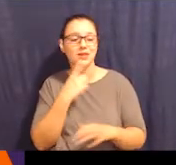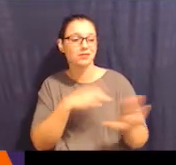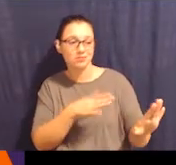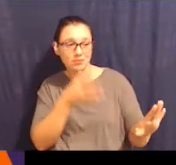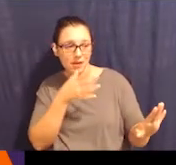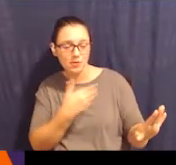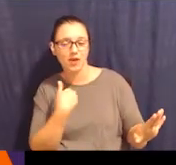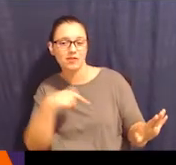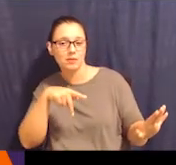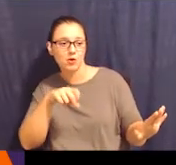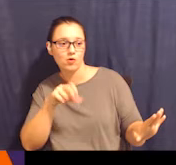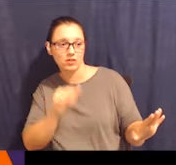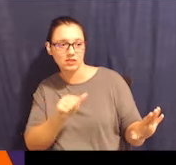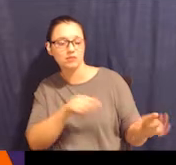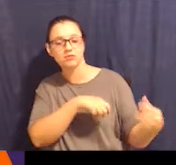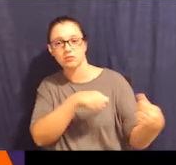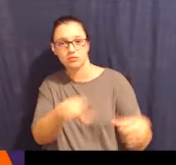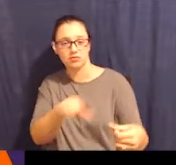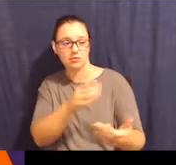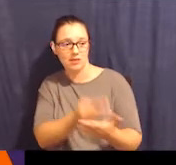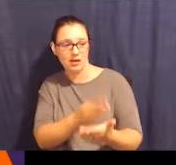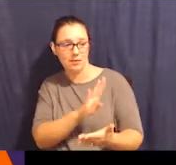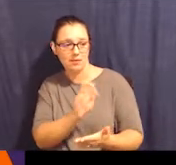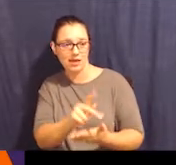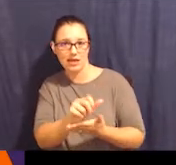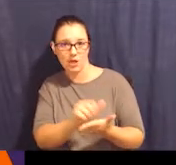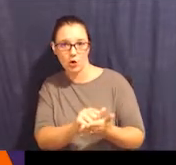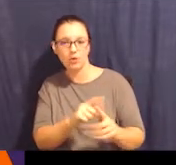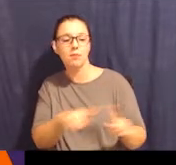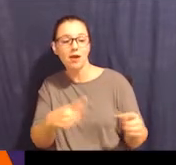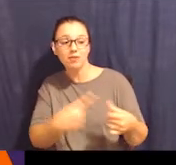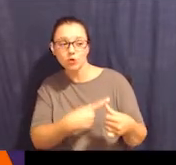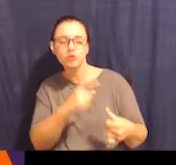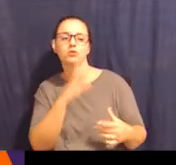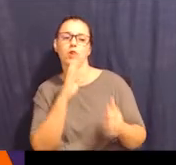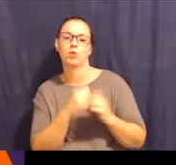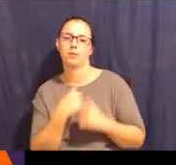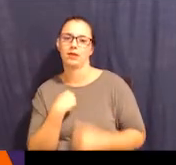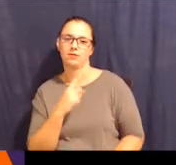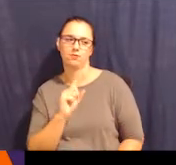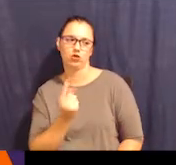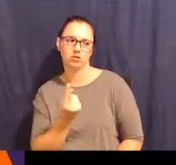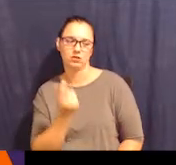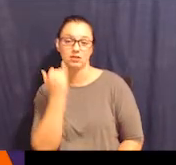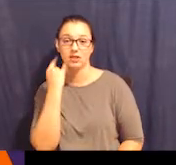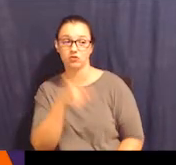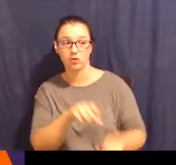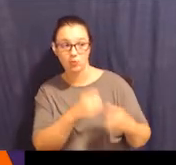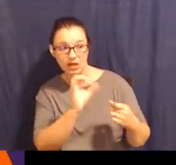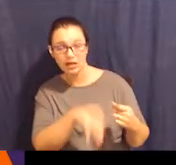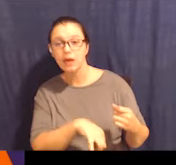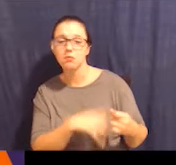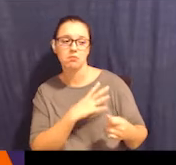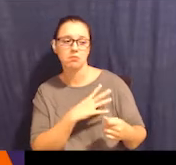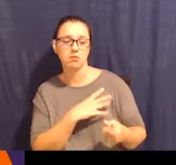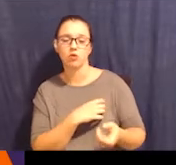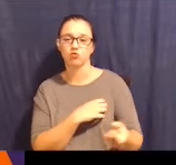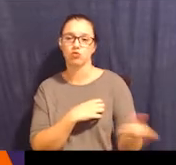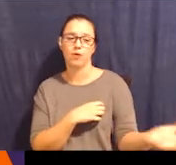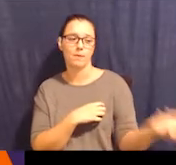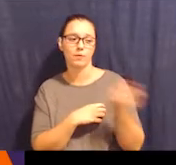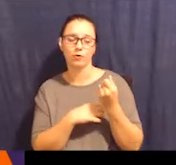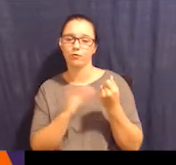I'm giving you this power of attorney to deposit money in my bank account, but I don't want you to do that without talking to me first. And then if she violates that, I could always